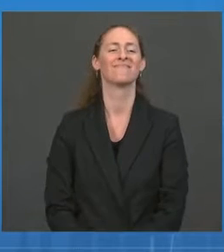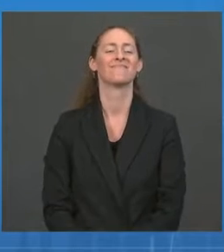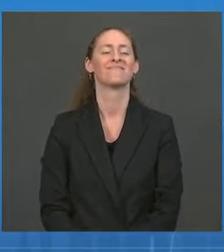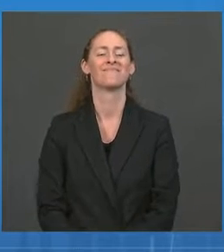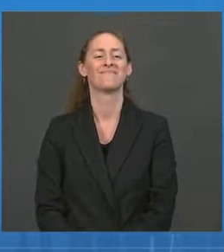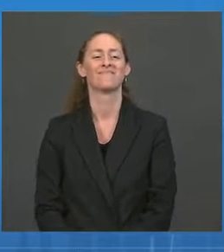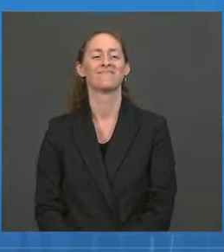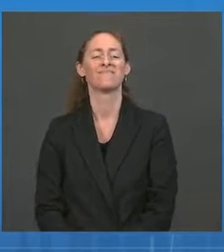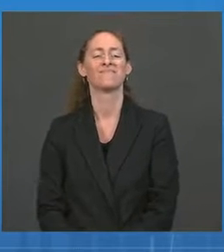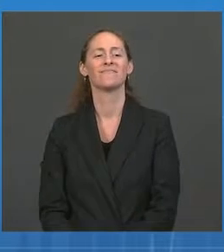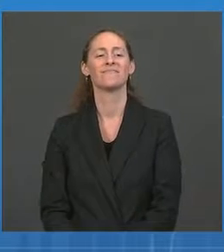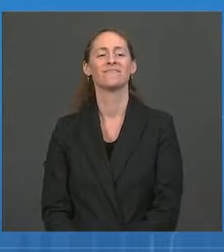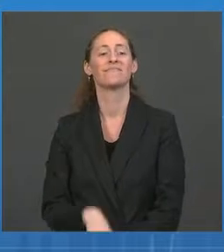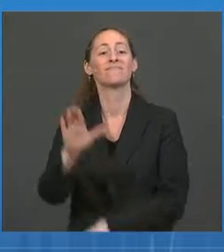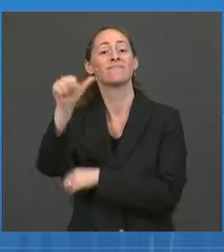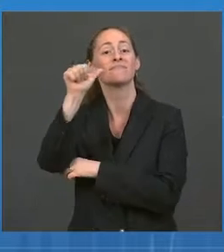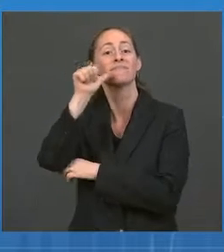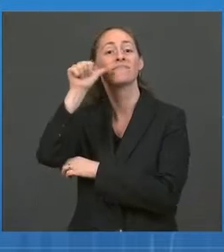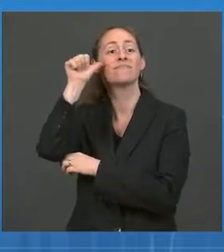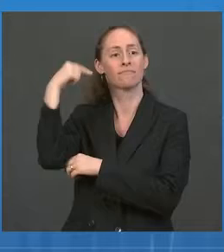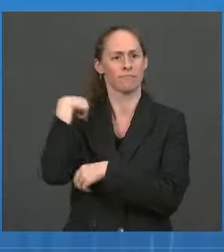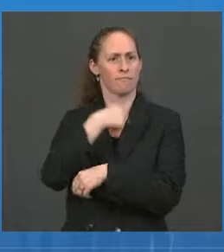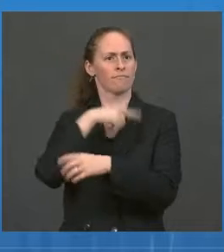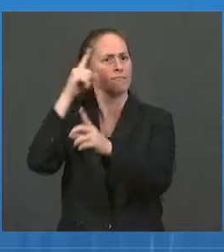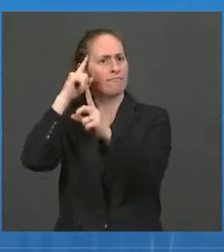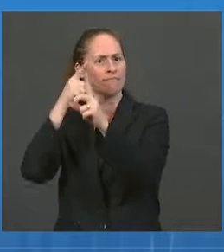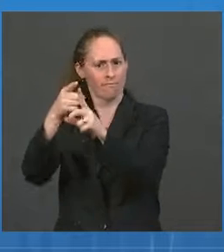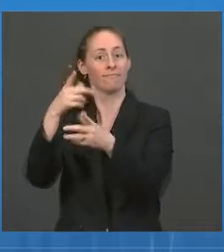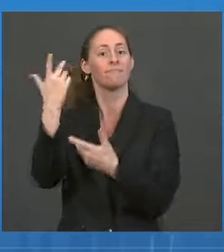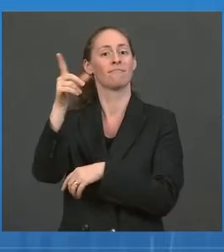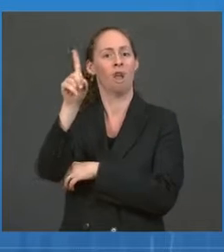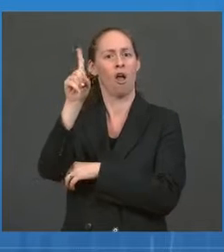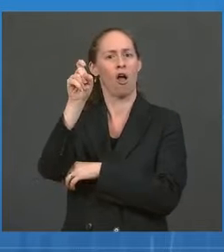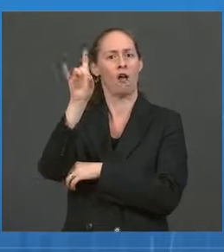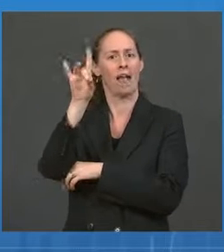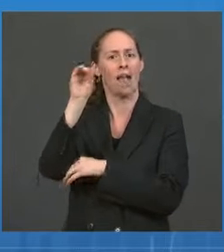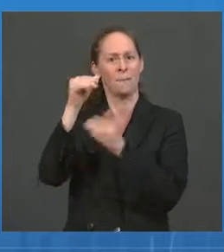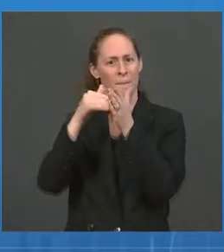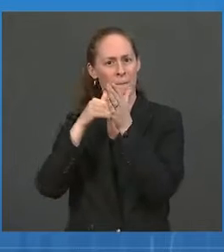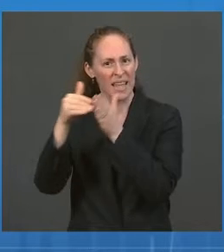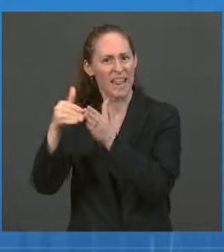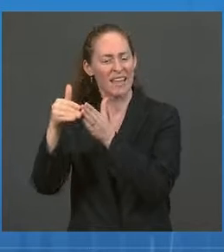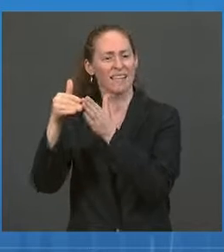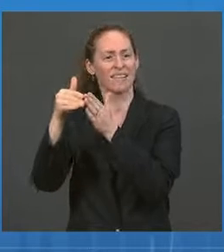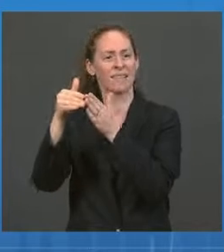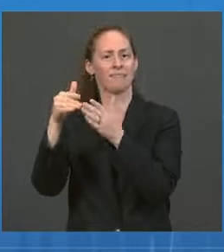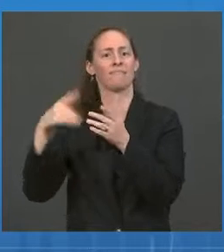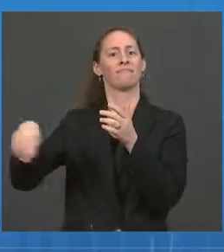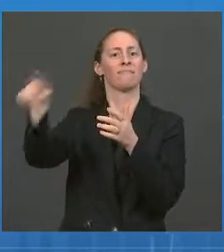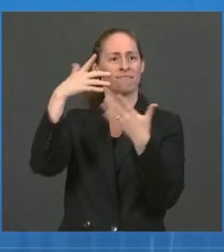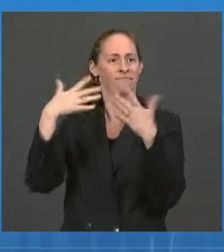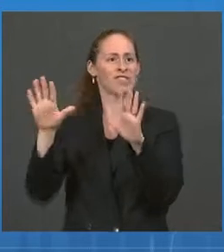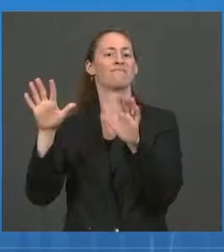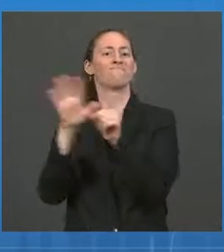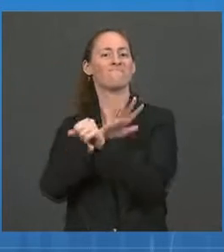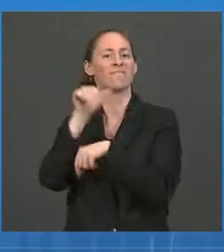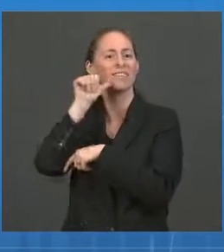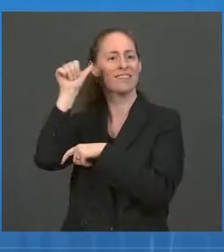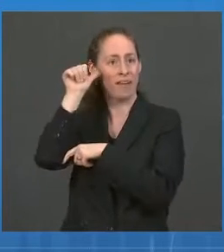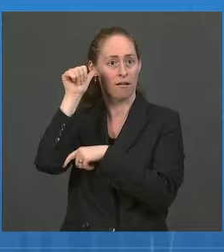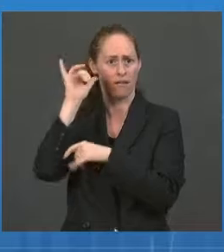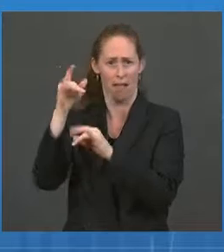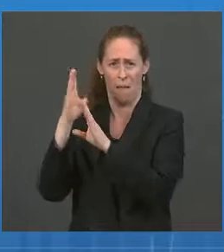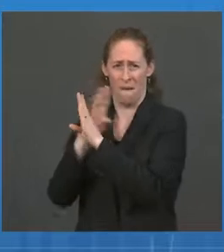180 million fully vaccinated Americans. That's up from 2 million the day the President took office.